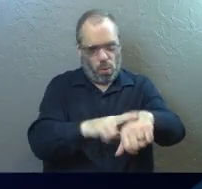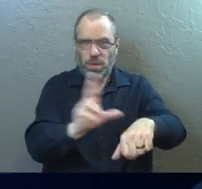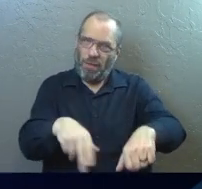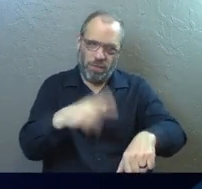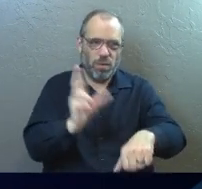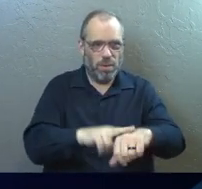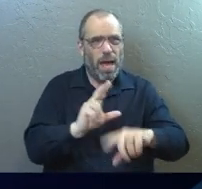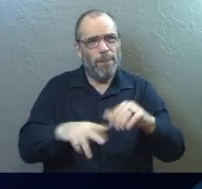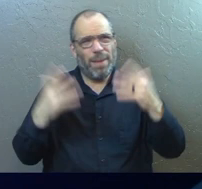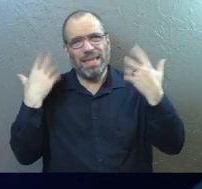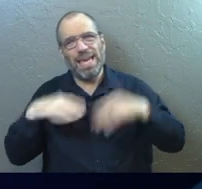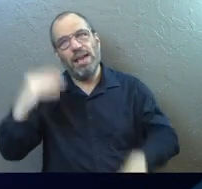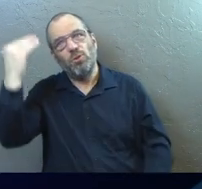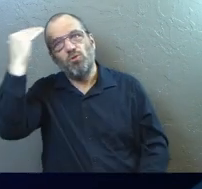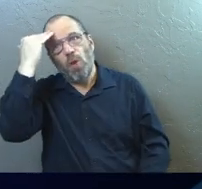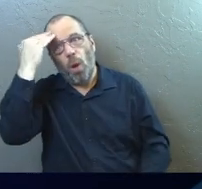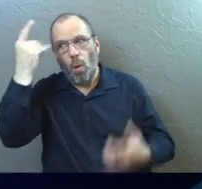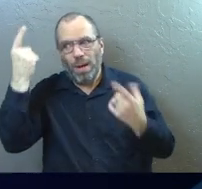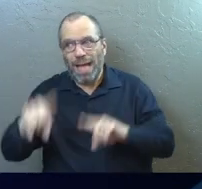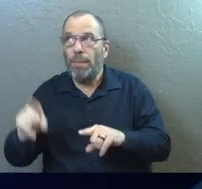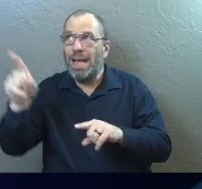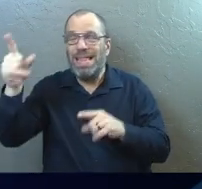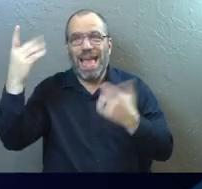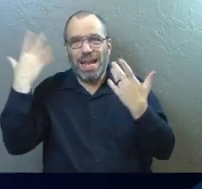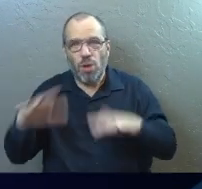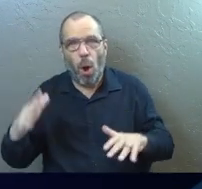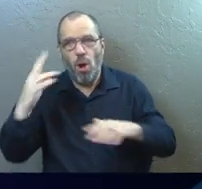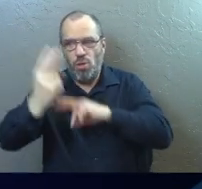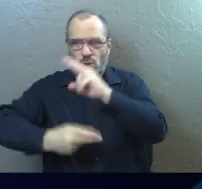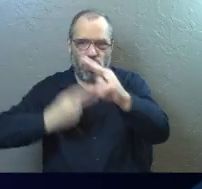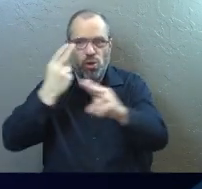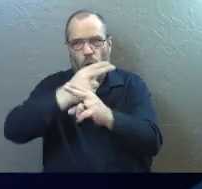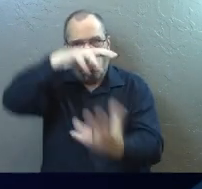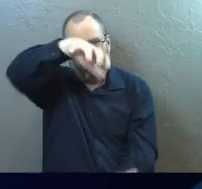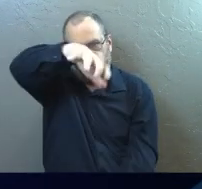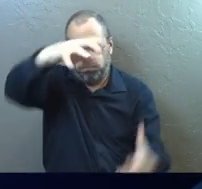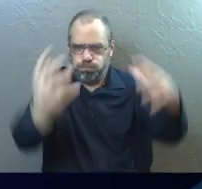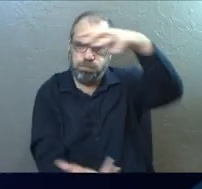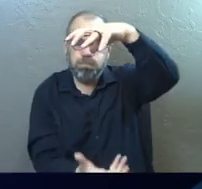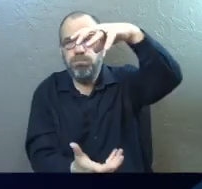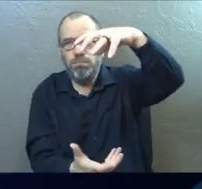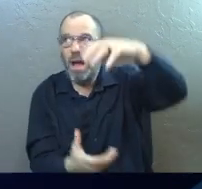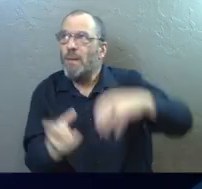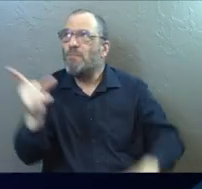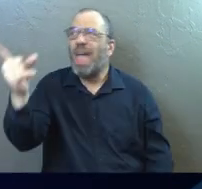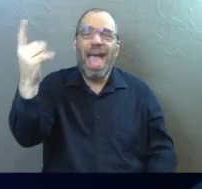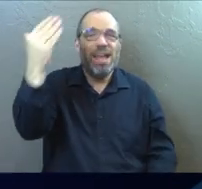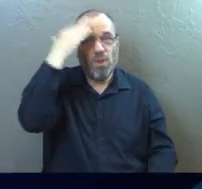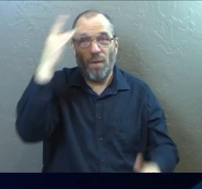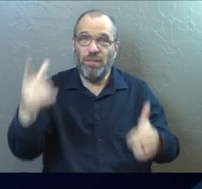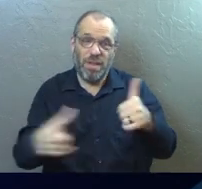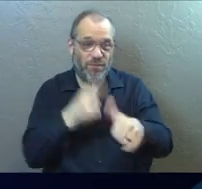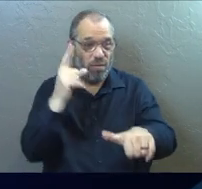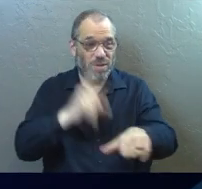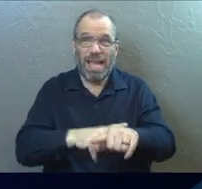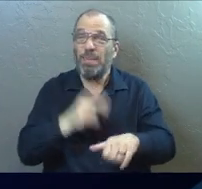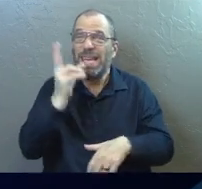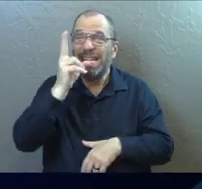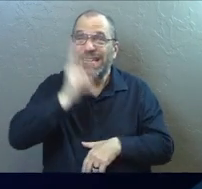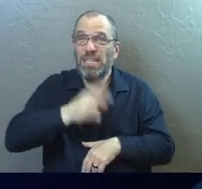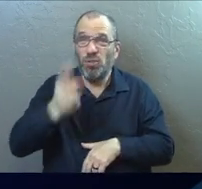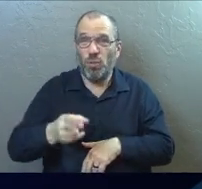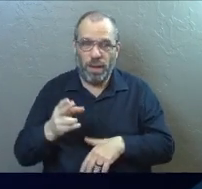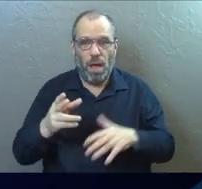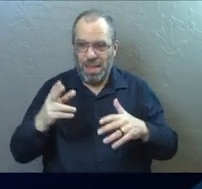would do this, but the angels know what's going on. They know the whole universe just turned upside down. They know for the first time in human history,